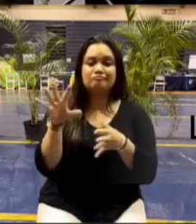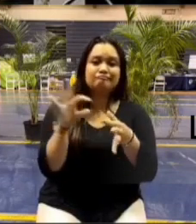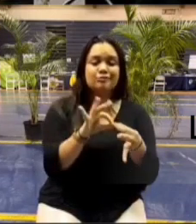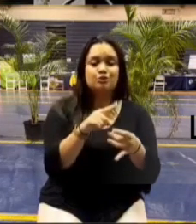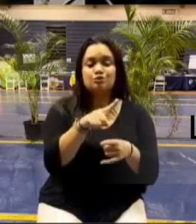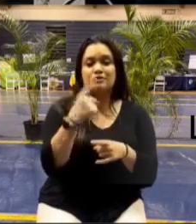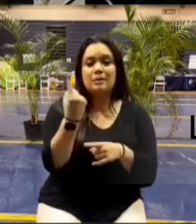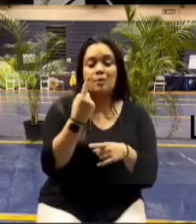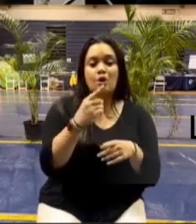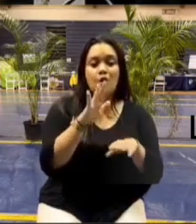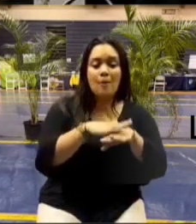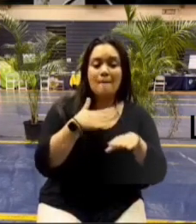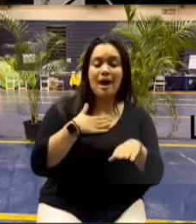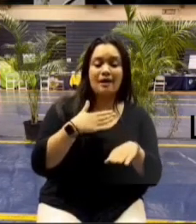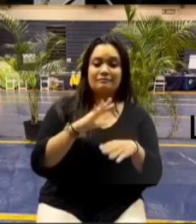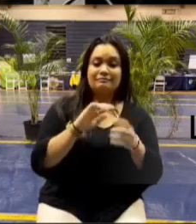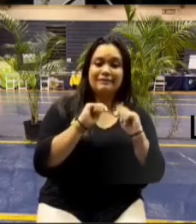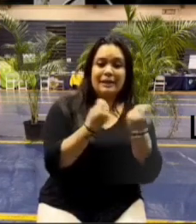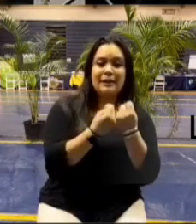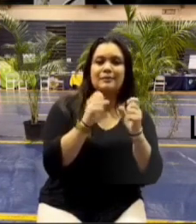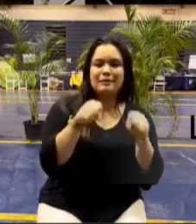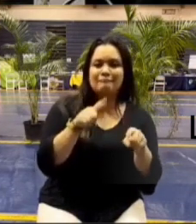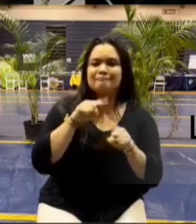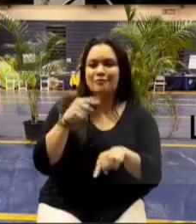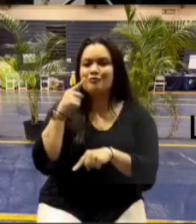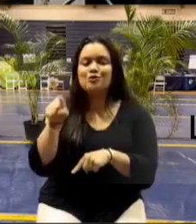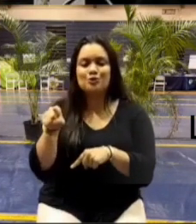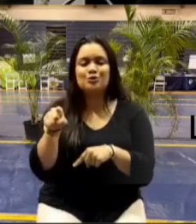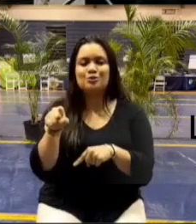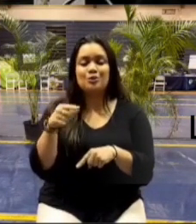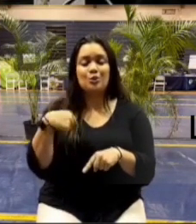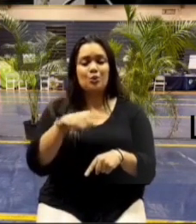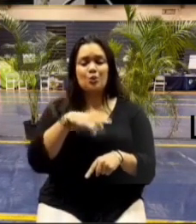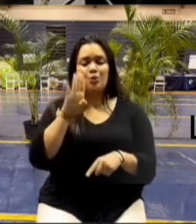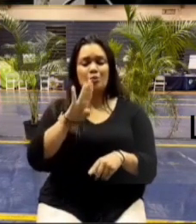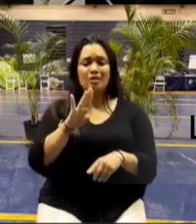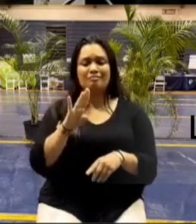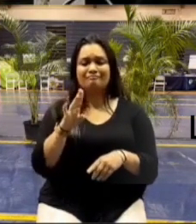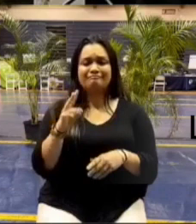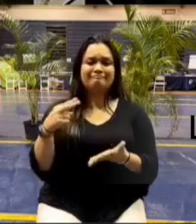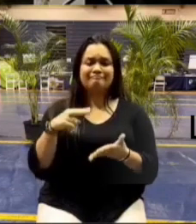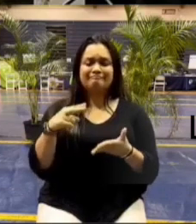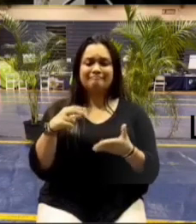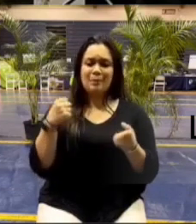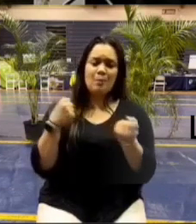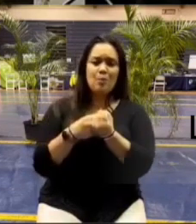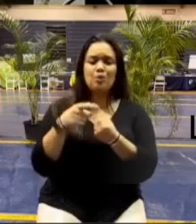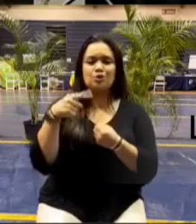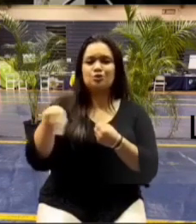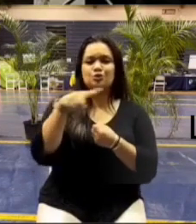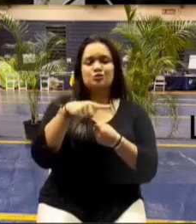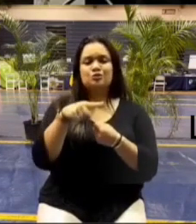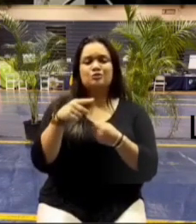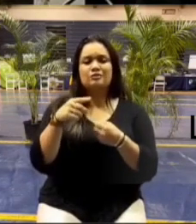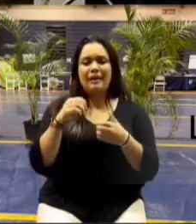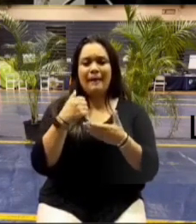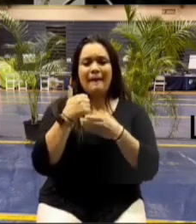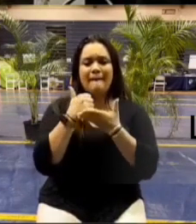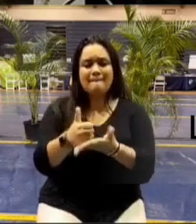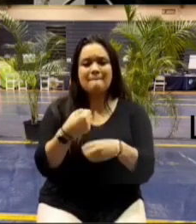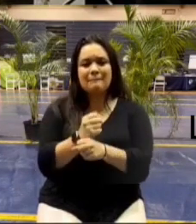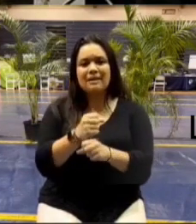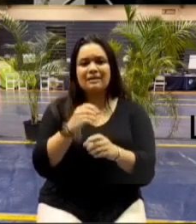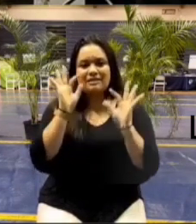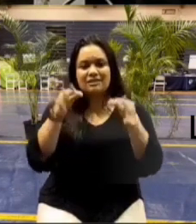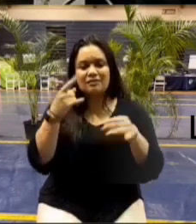team who can get you an answer we stand ready to help you make a decision about roes and to help make this